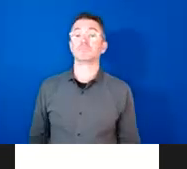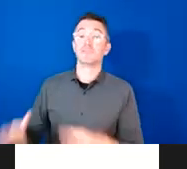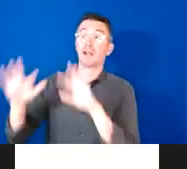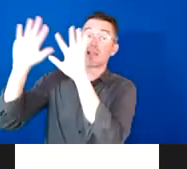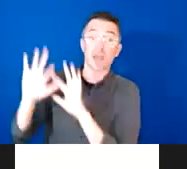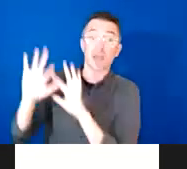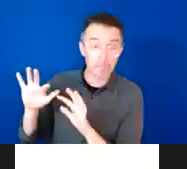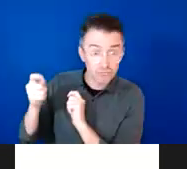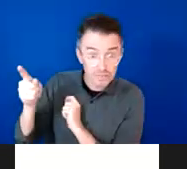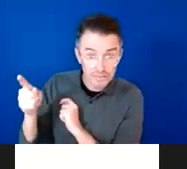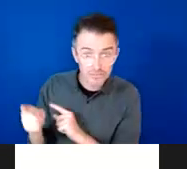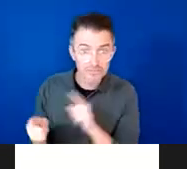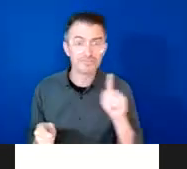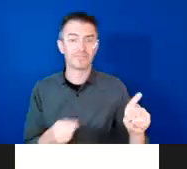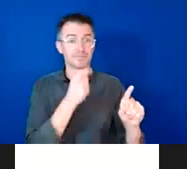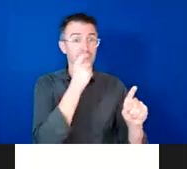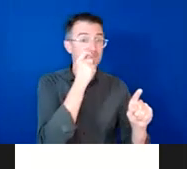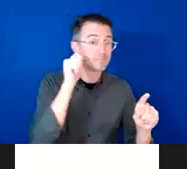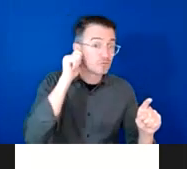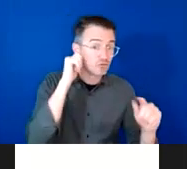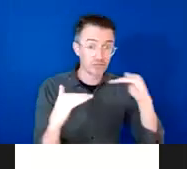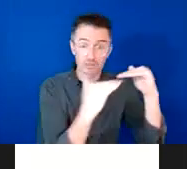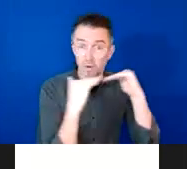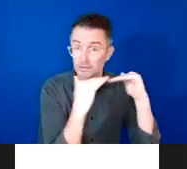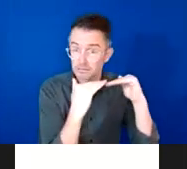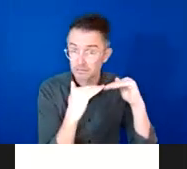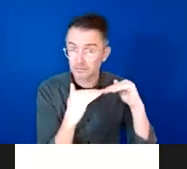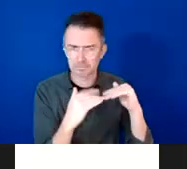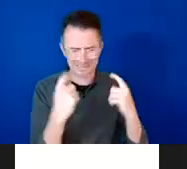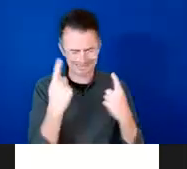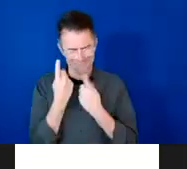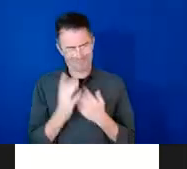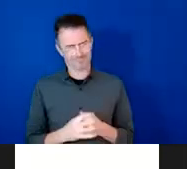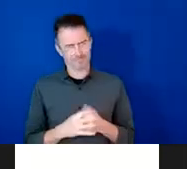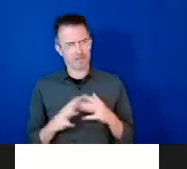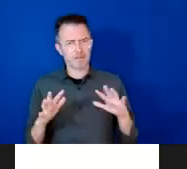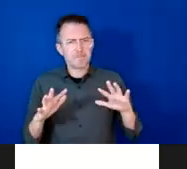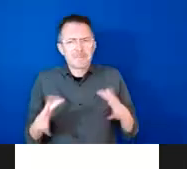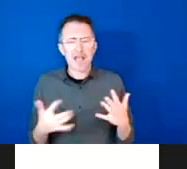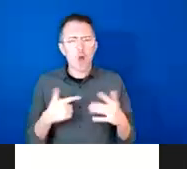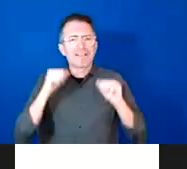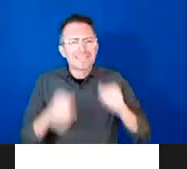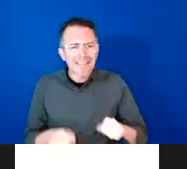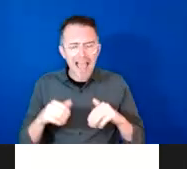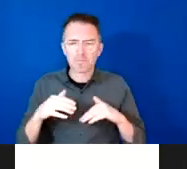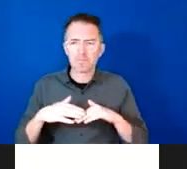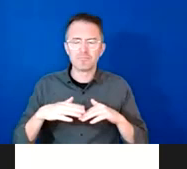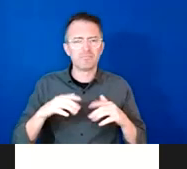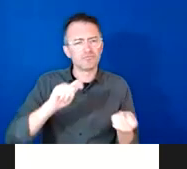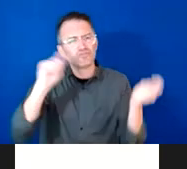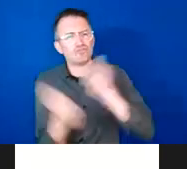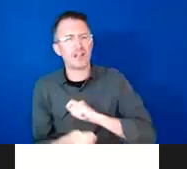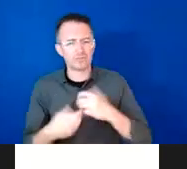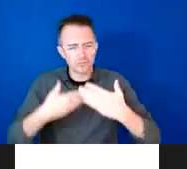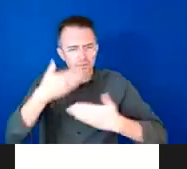explain it beyond the gender bubble and beyond the climate bubble to reach a broader audience of